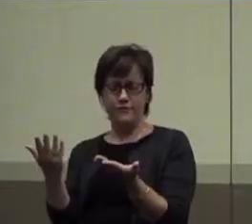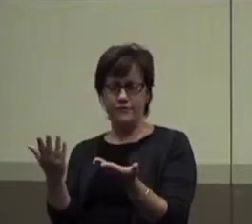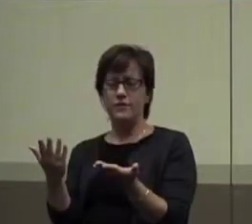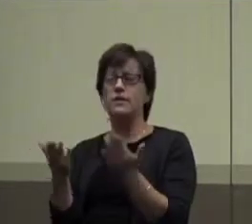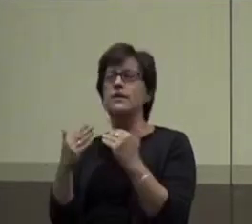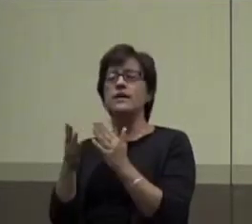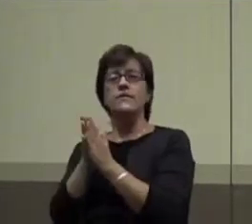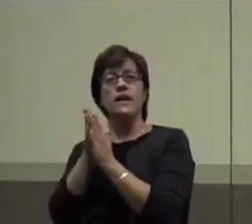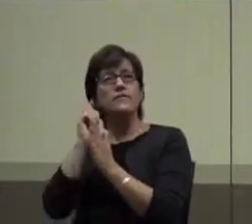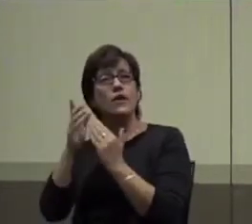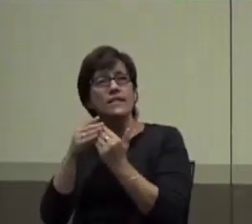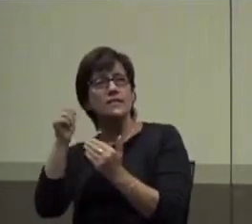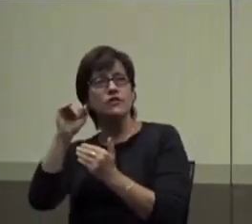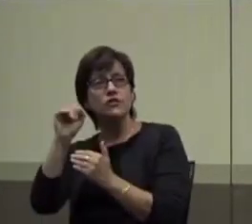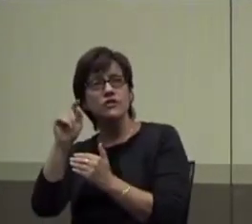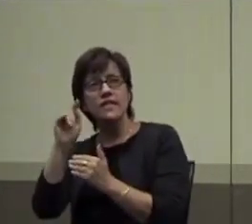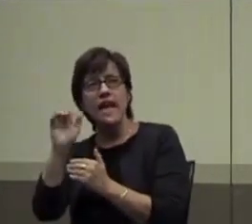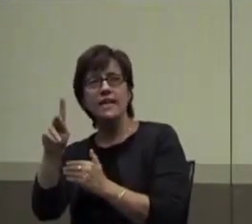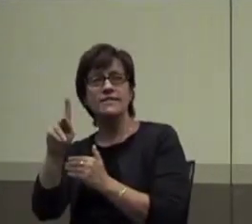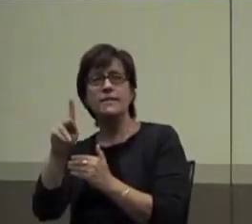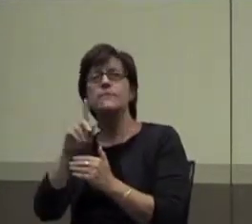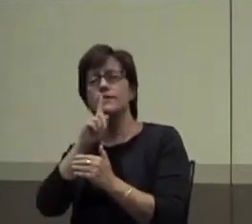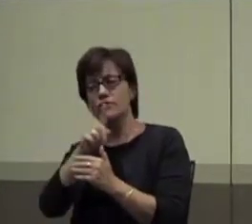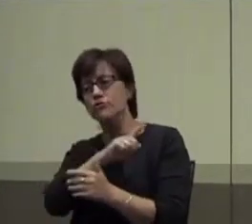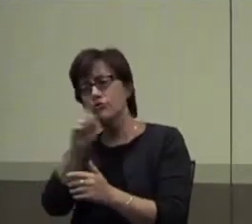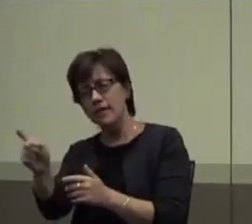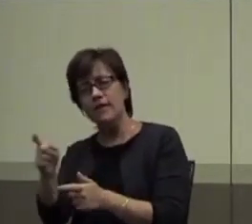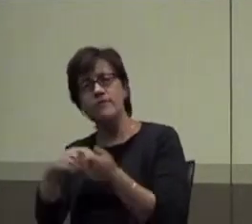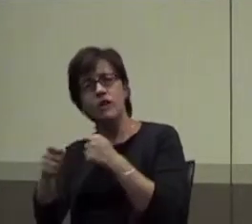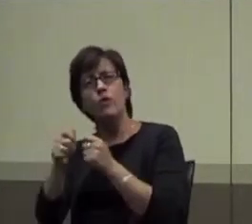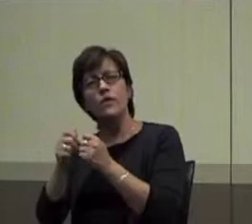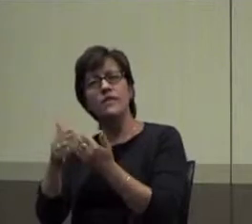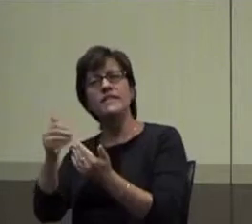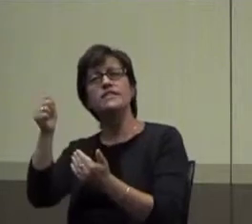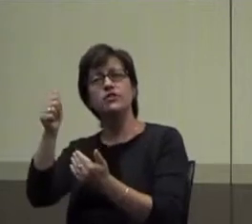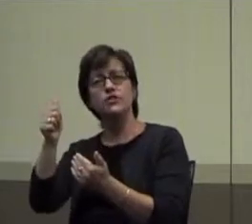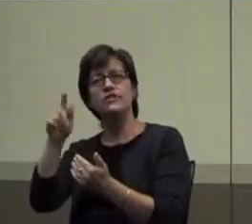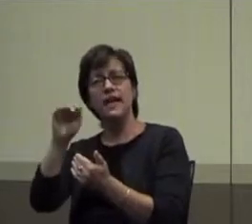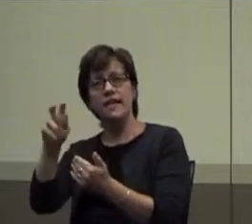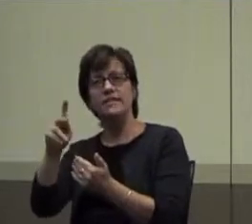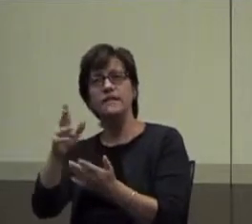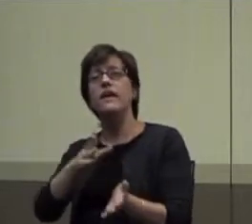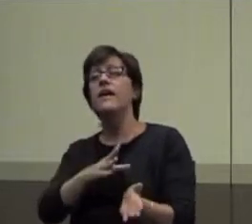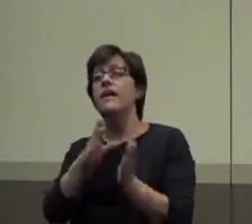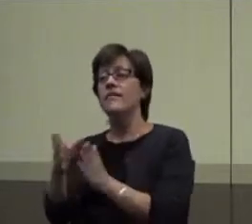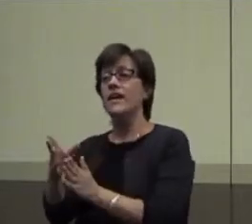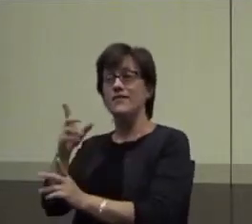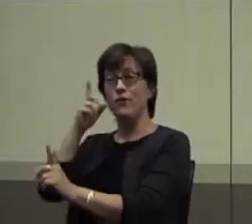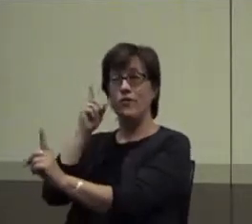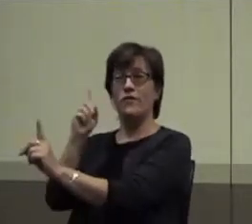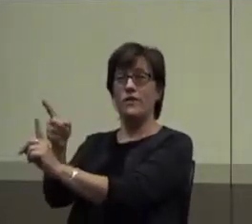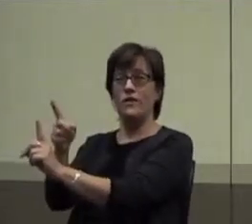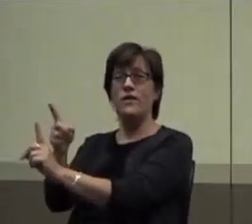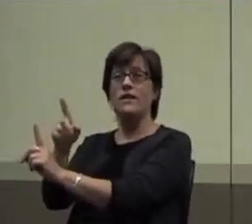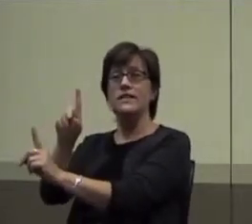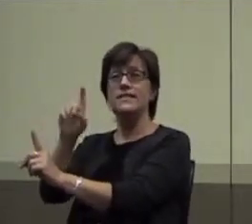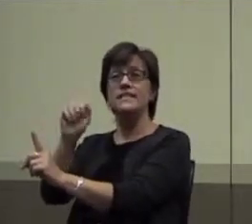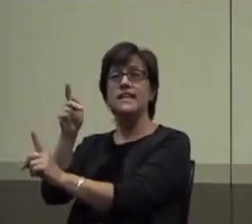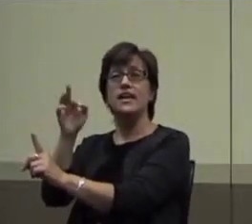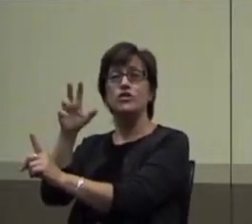If they ask for an easier task, make sure you give them that. That, when it comes to desired behaviors, and this is a hard one that people have a hard time with,